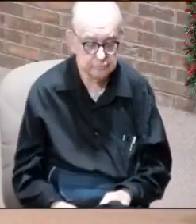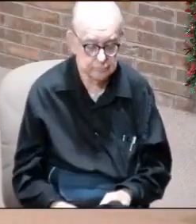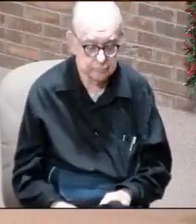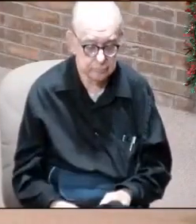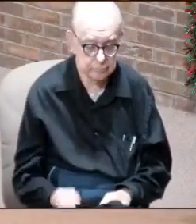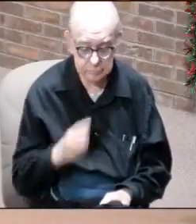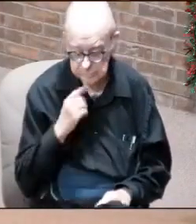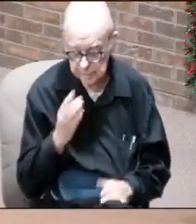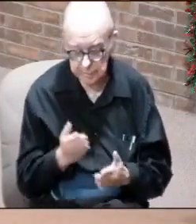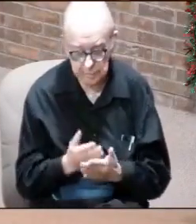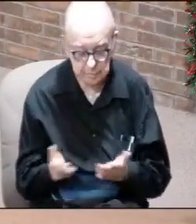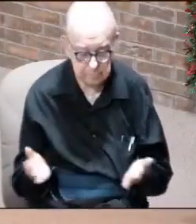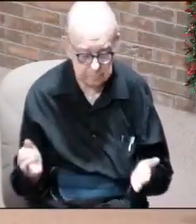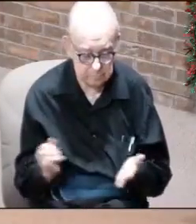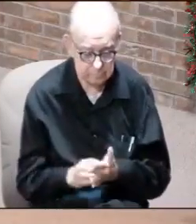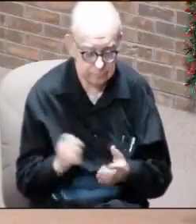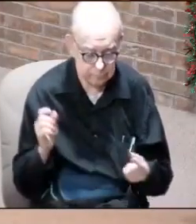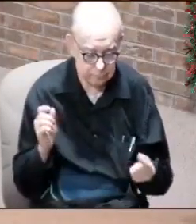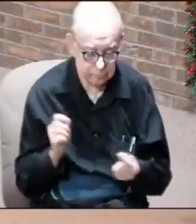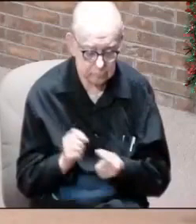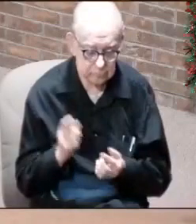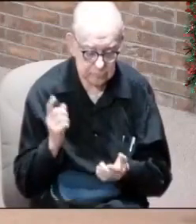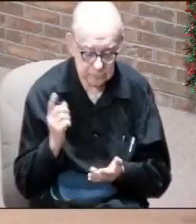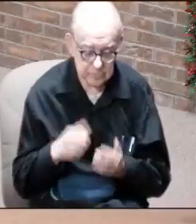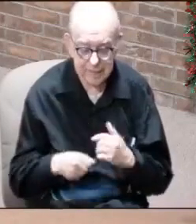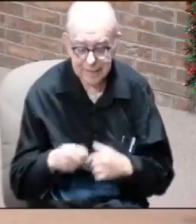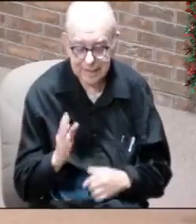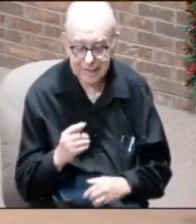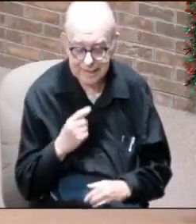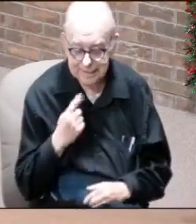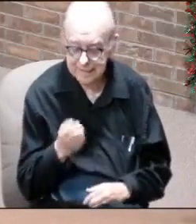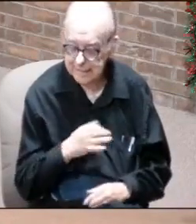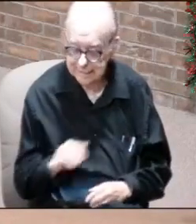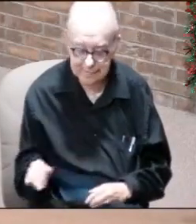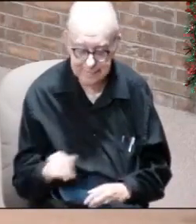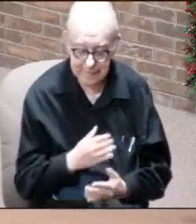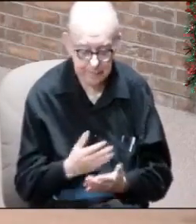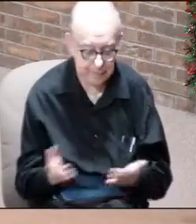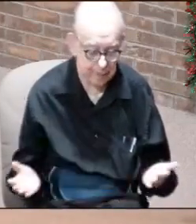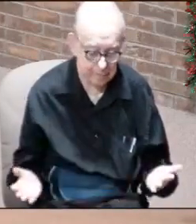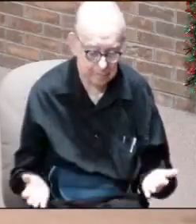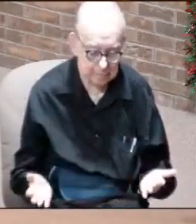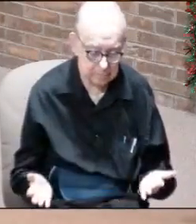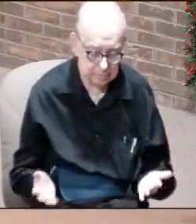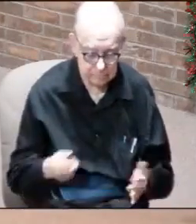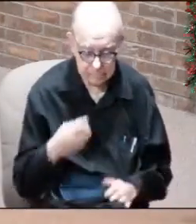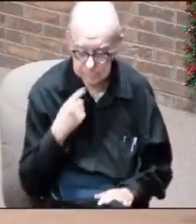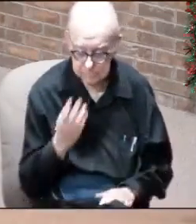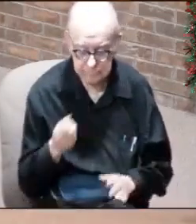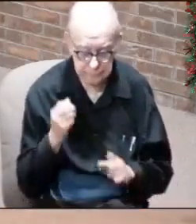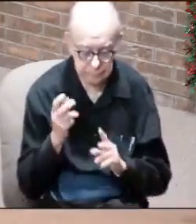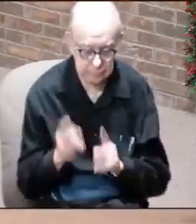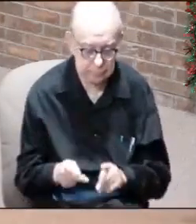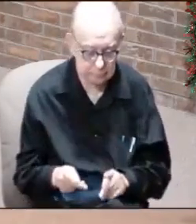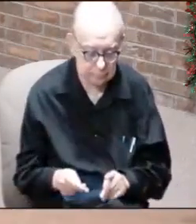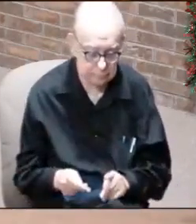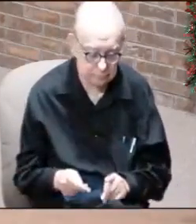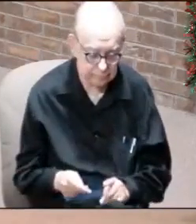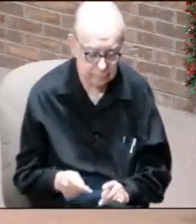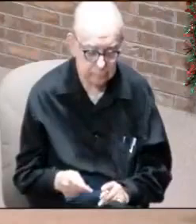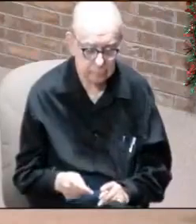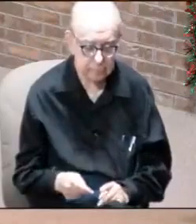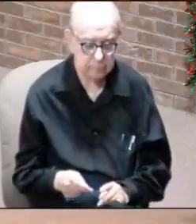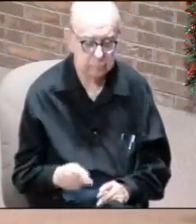And may I say this to you? That's exactly what God's telling us. He's saying, listen, everybody is so